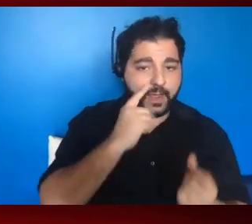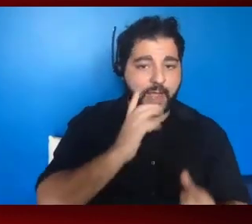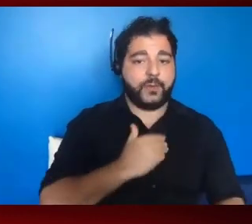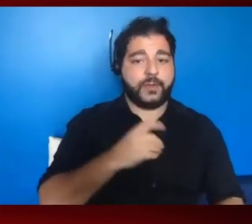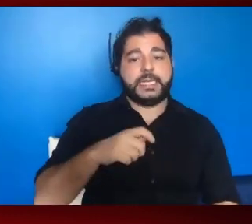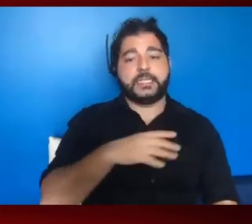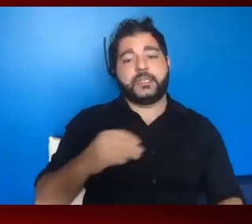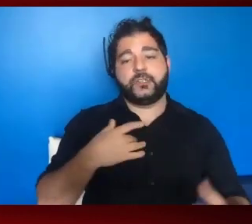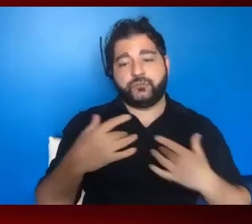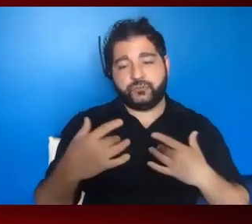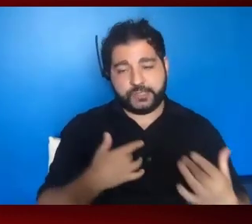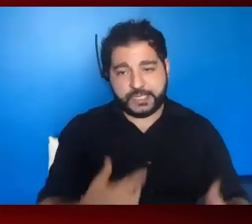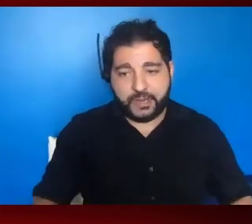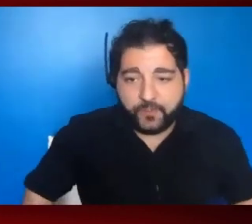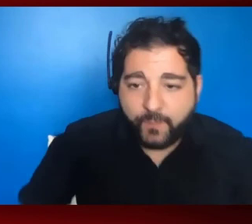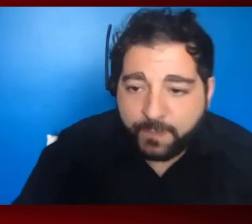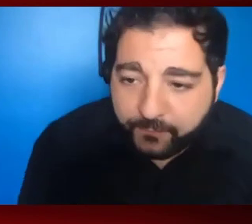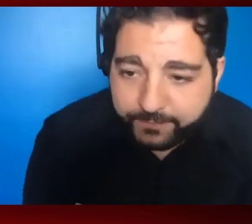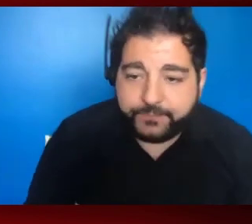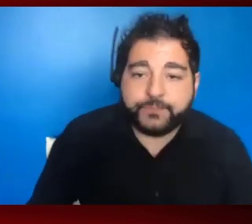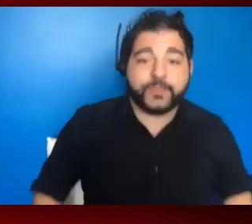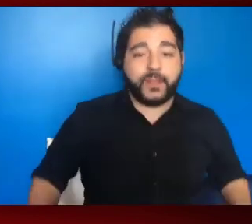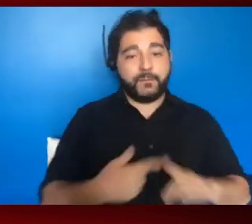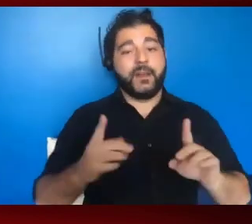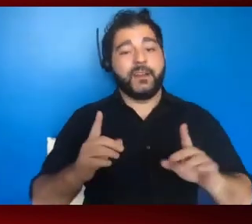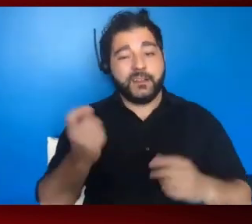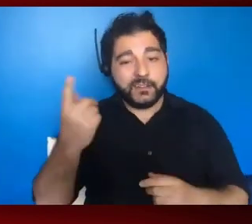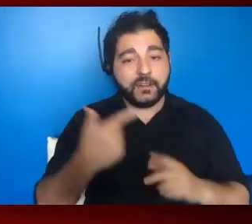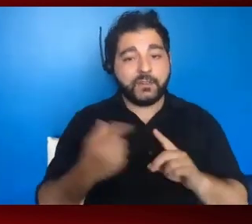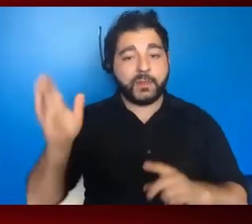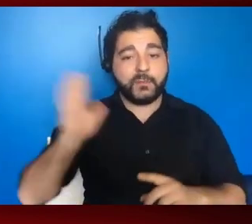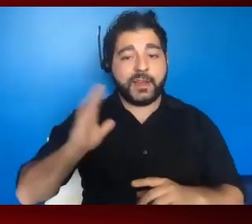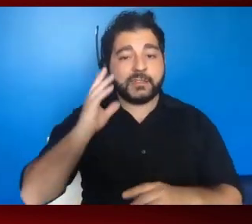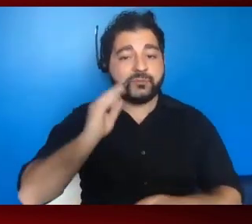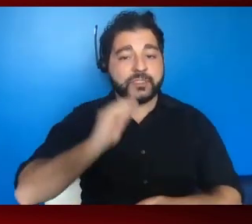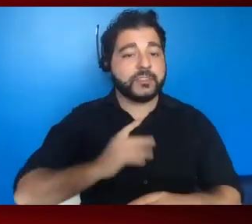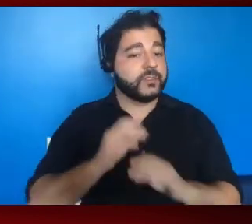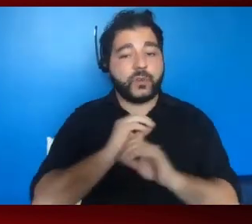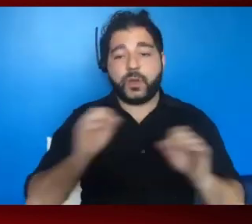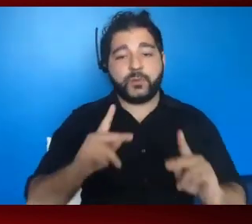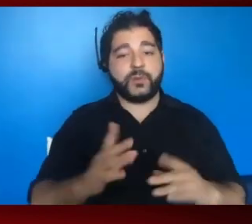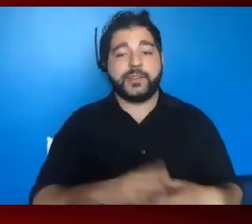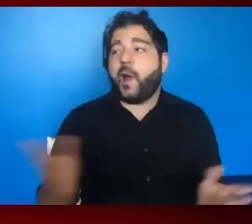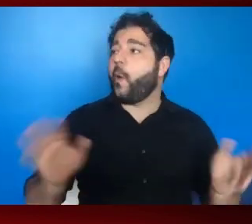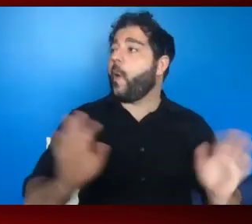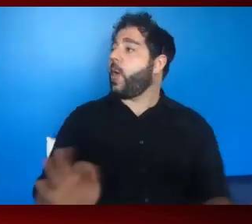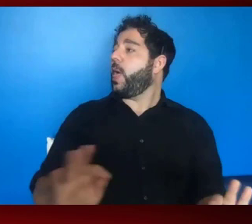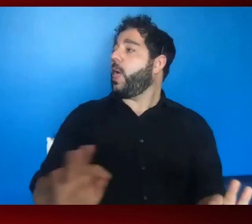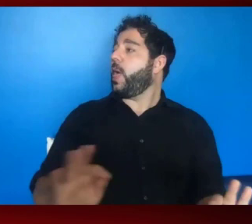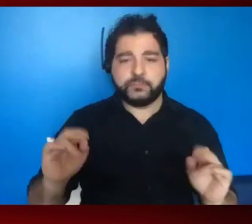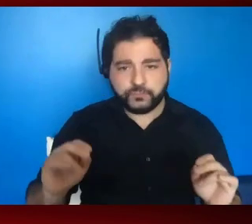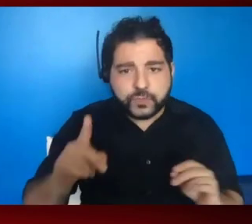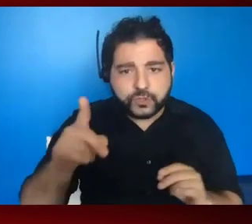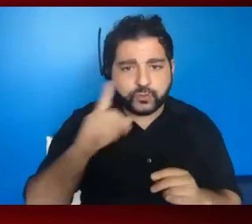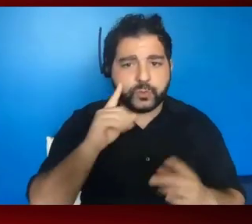concerns. But as we all know from our past experiences, we cannot take any opportunities for granted. For those of you meeting